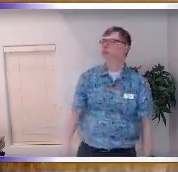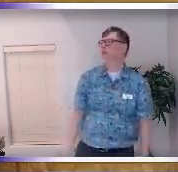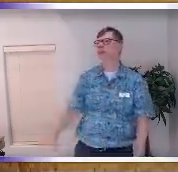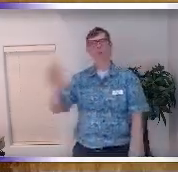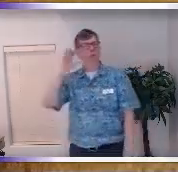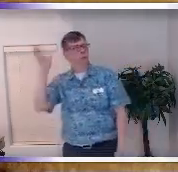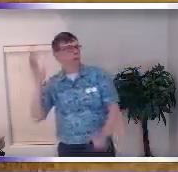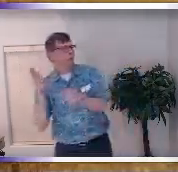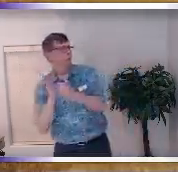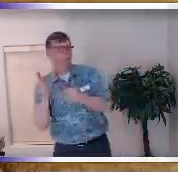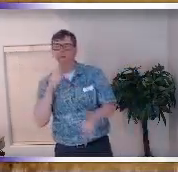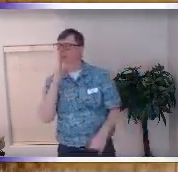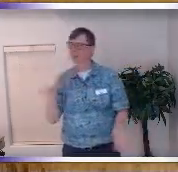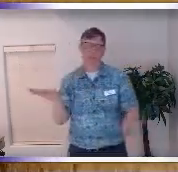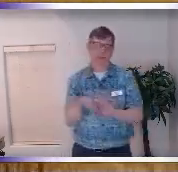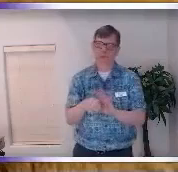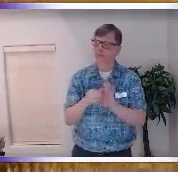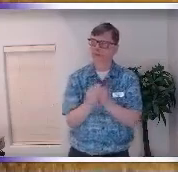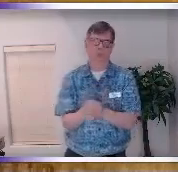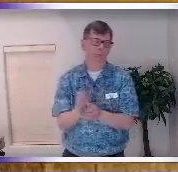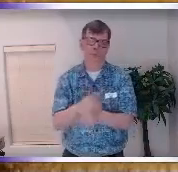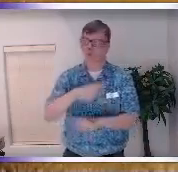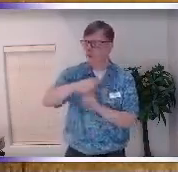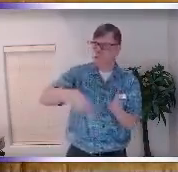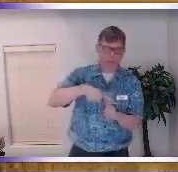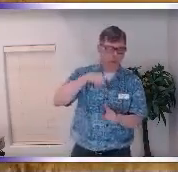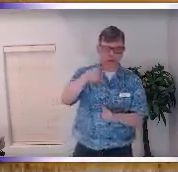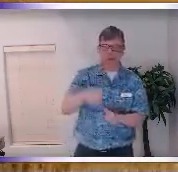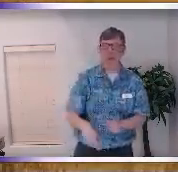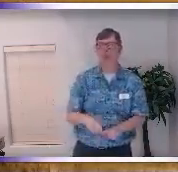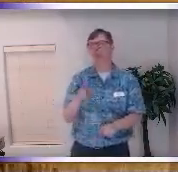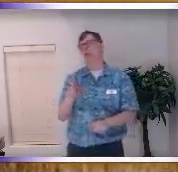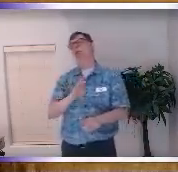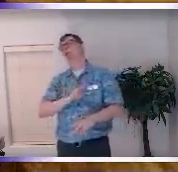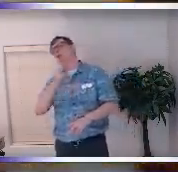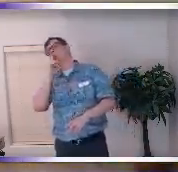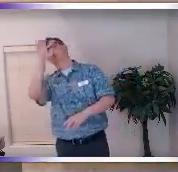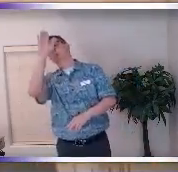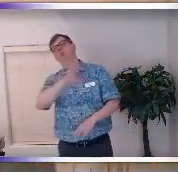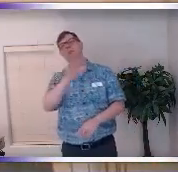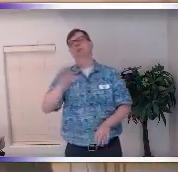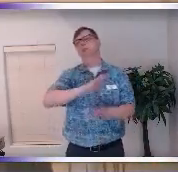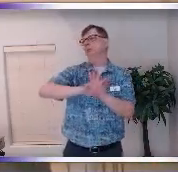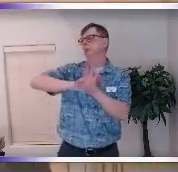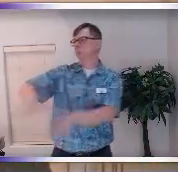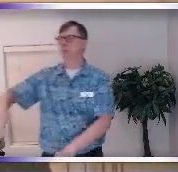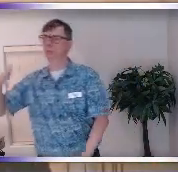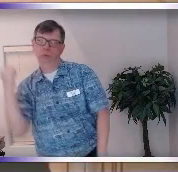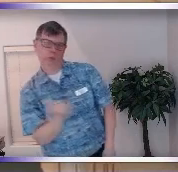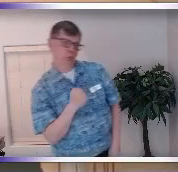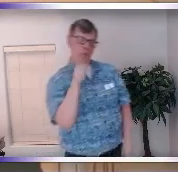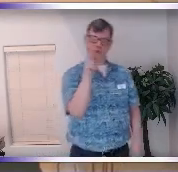hear it it might not mend the relationship they might not want to be around you but your responsibility to your sacredness is done own your